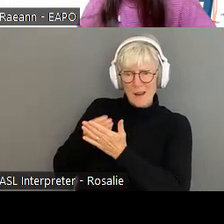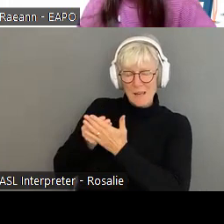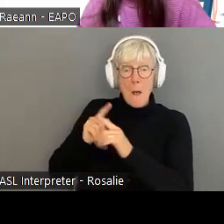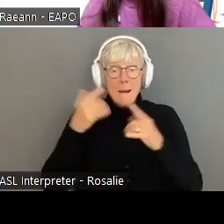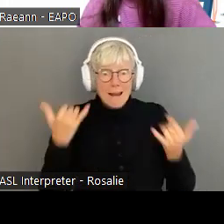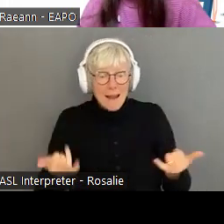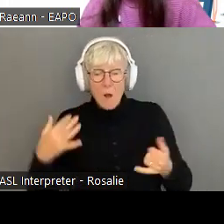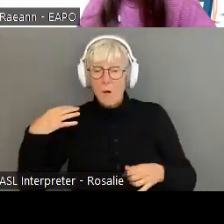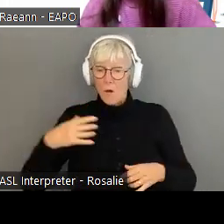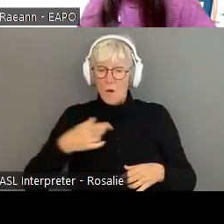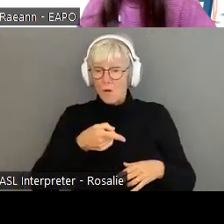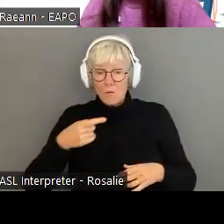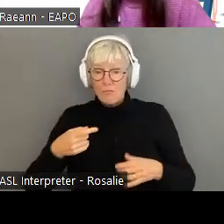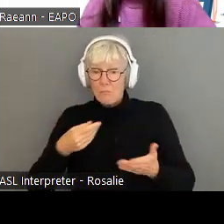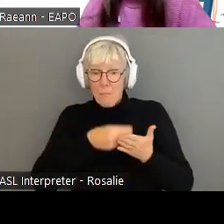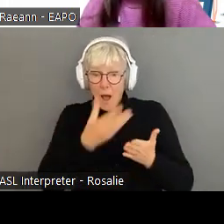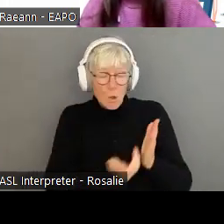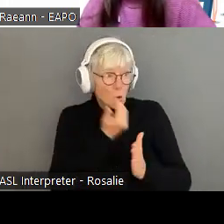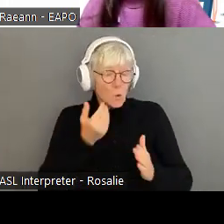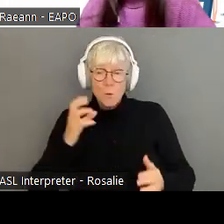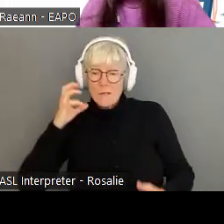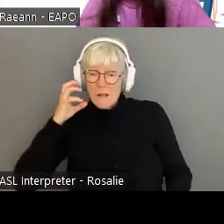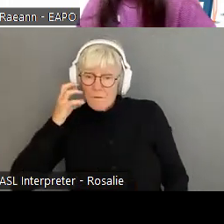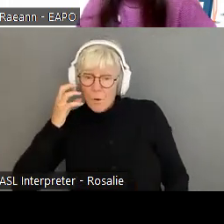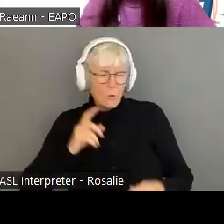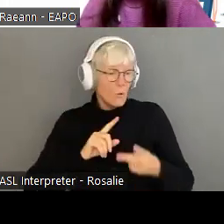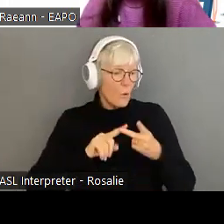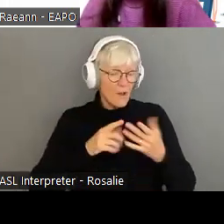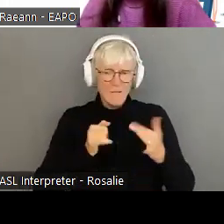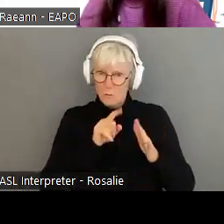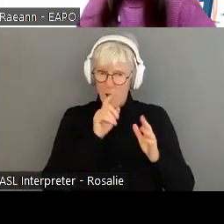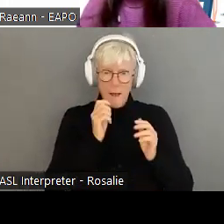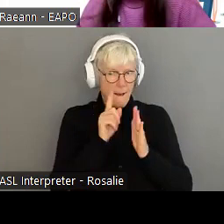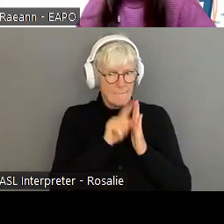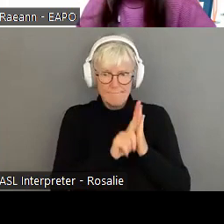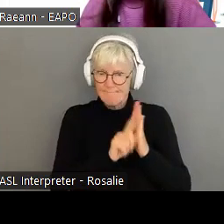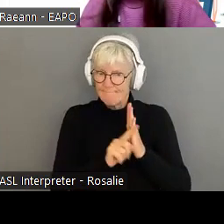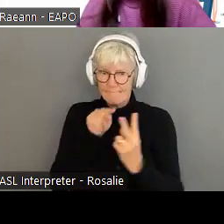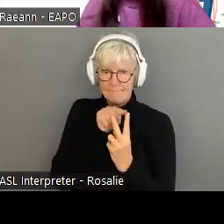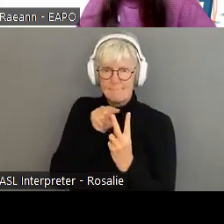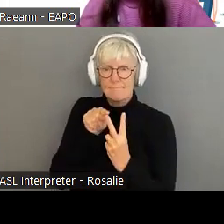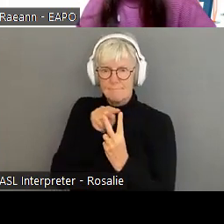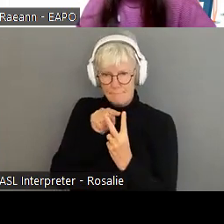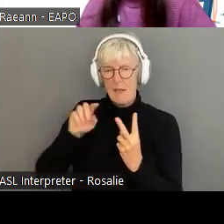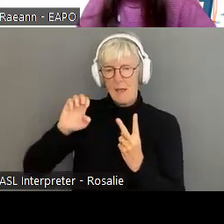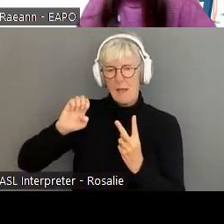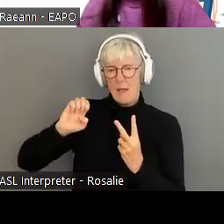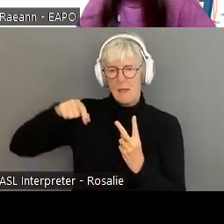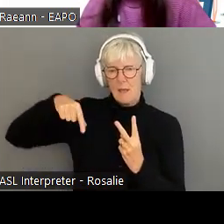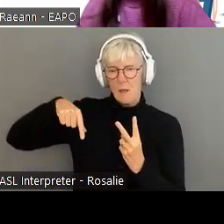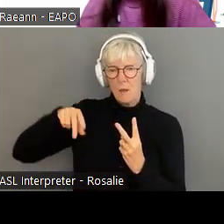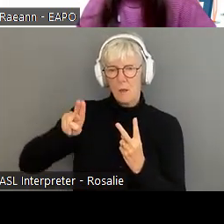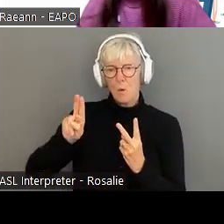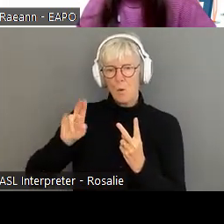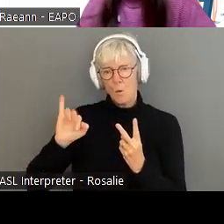or whatever, right. Our information has to get verified through either Equifax and TransUnion. And that's why it's so important to,